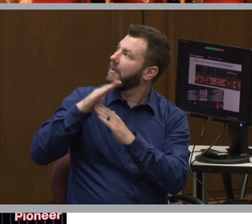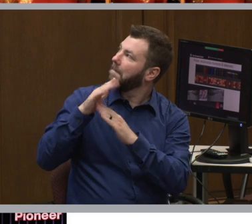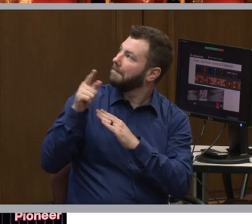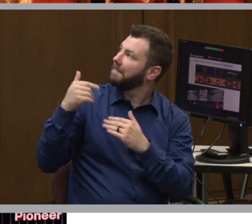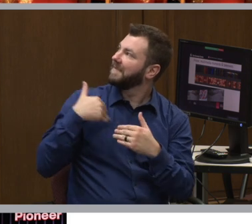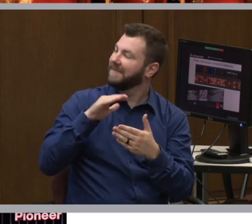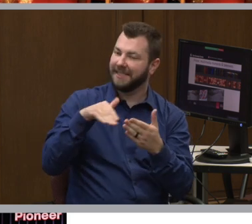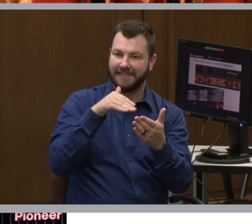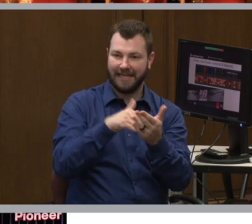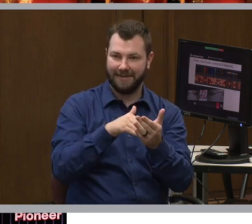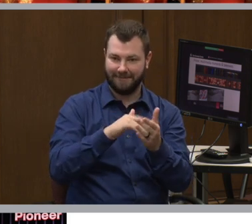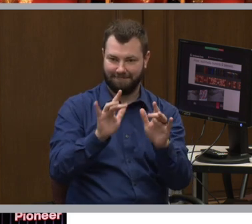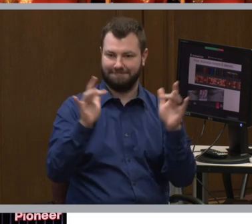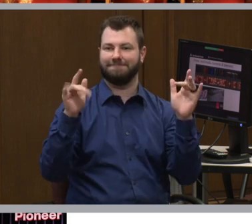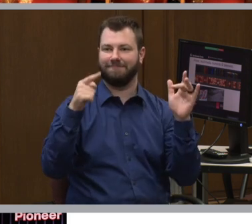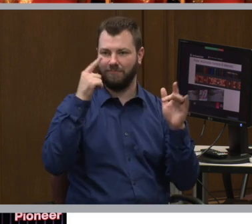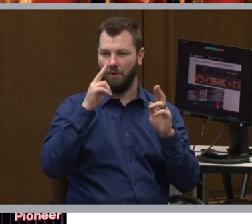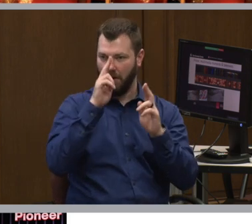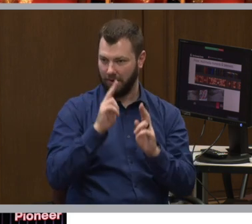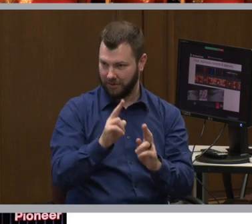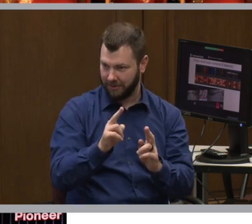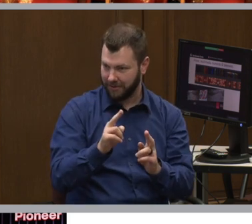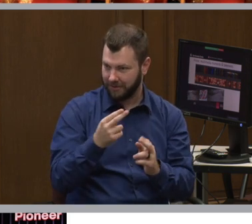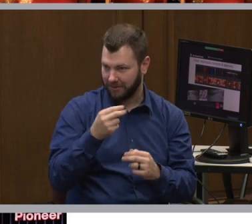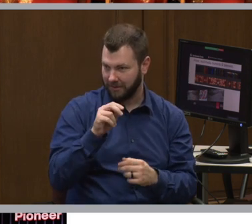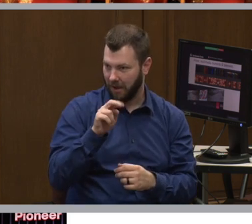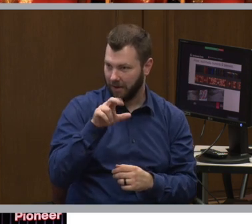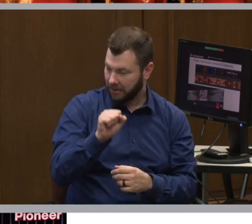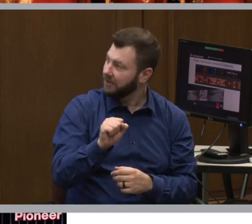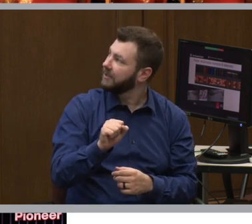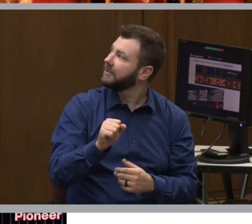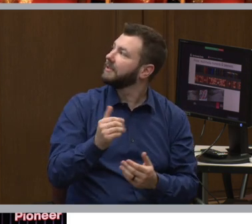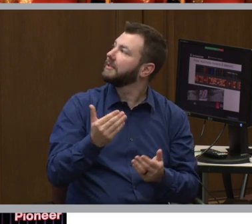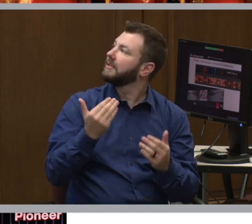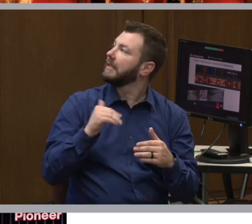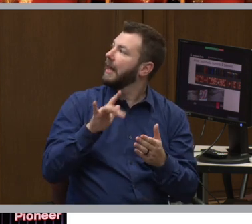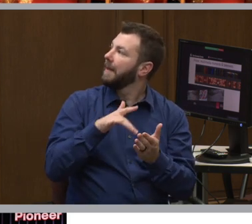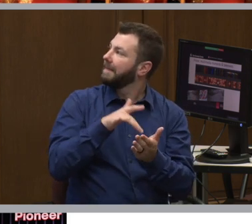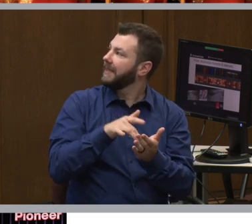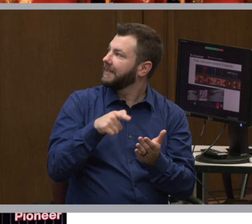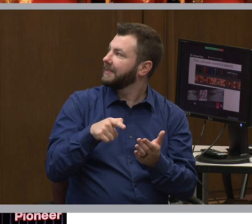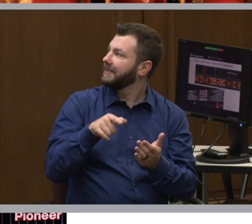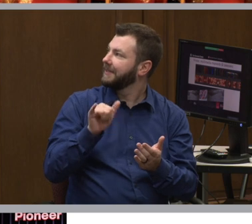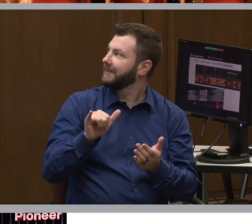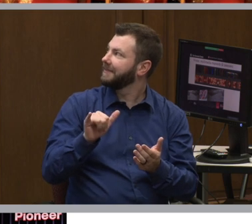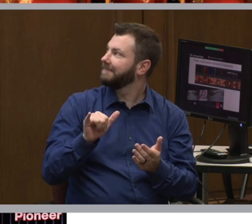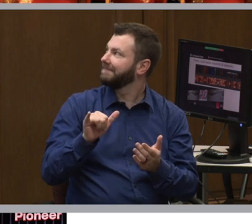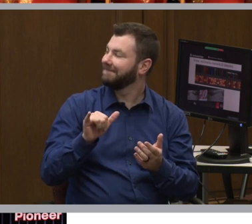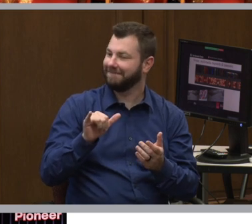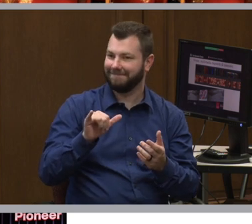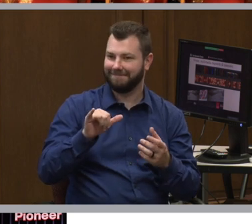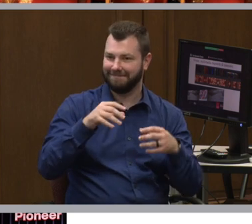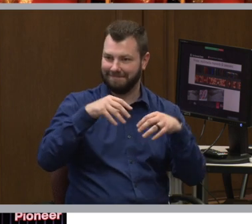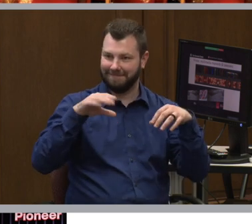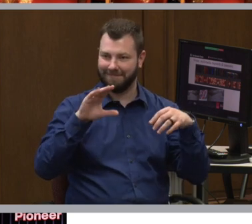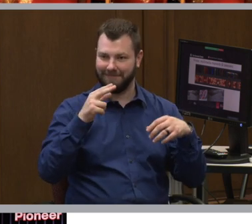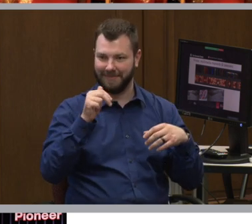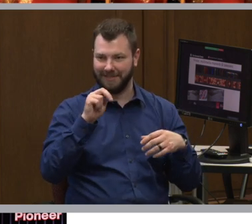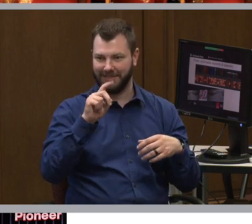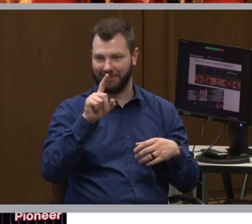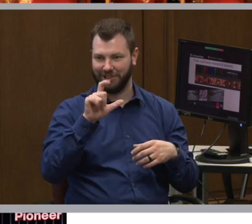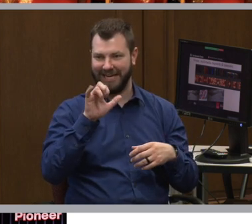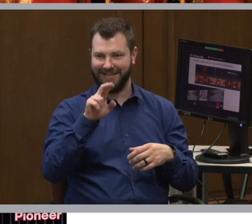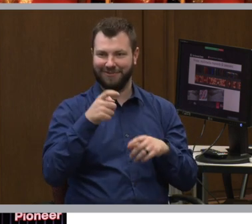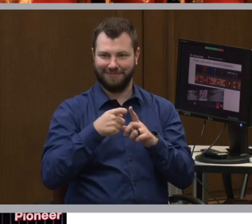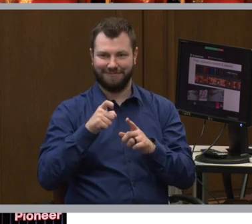center lit up for honors. You also have in the middle the iconic chandeliers from the opera house.